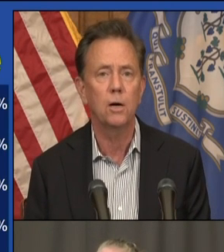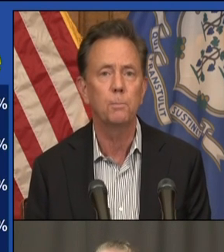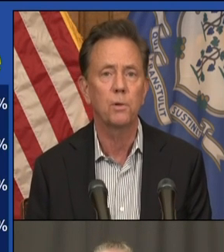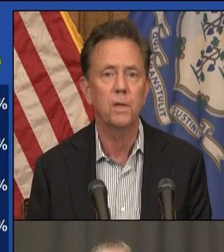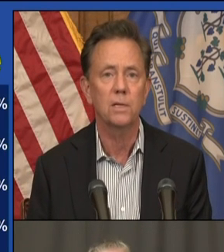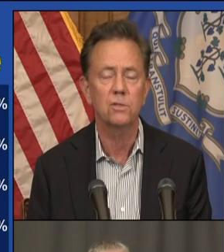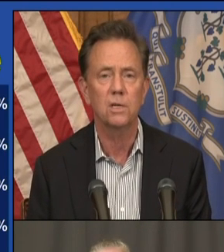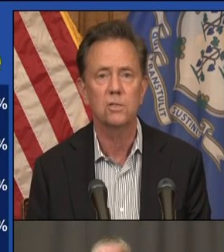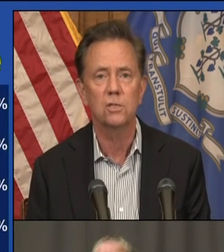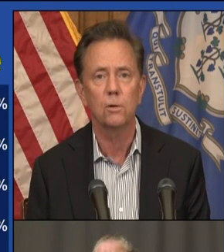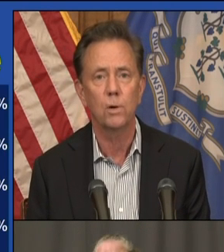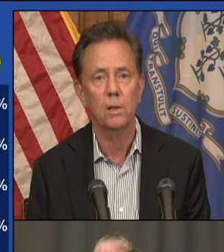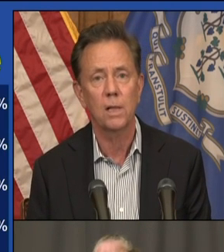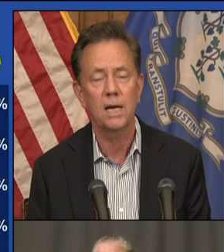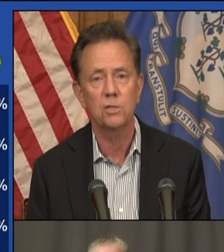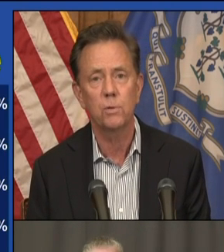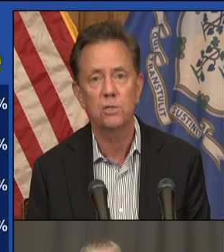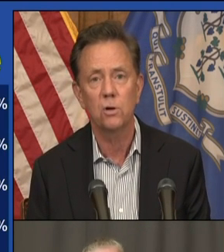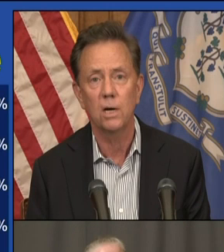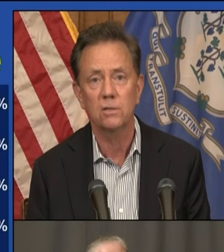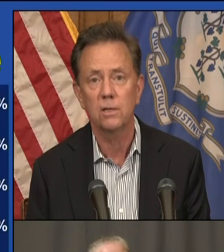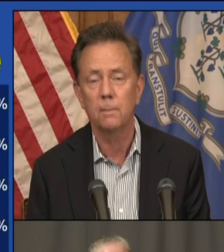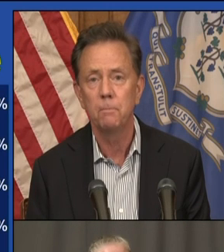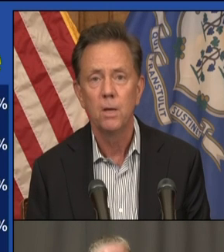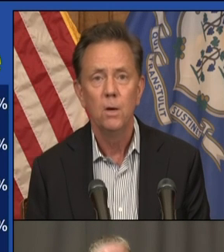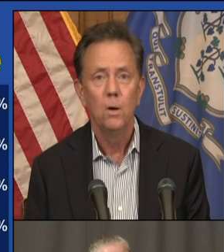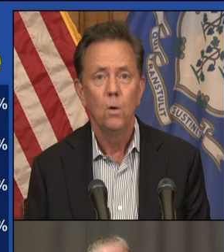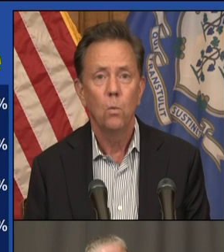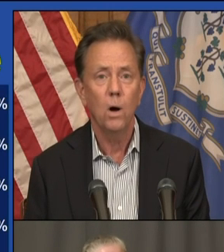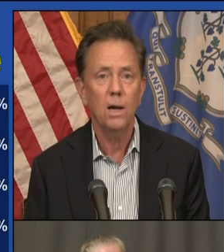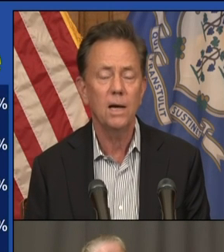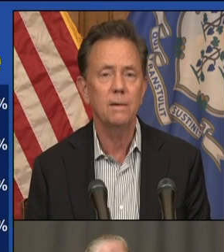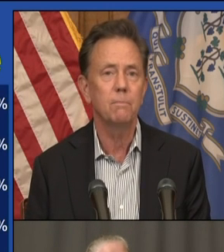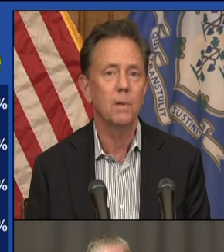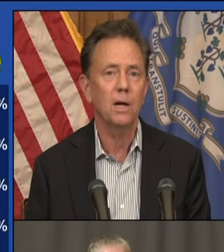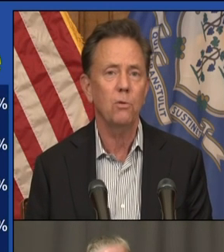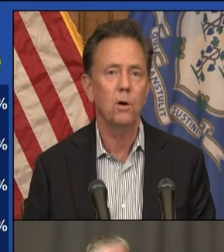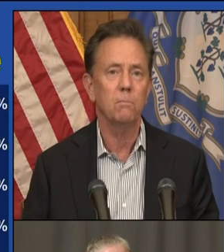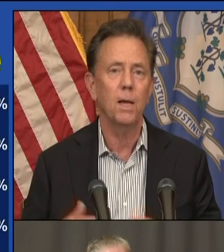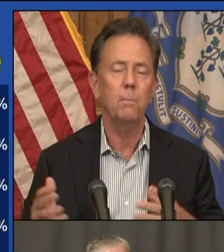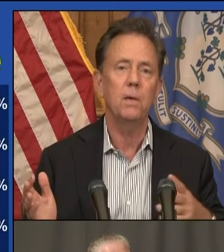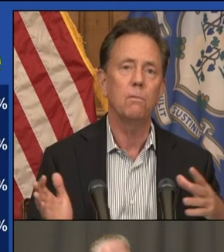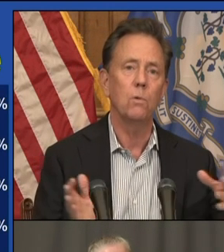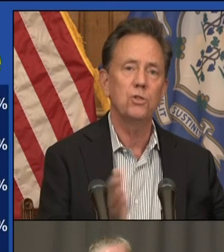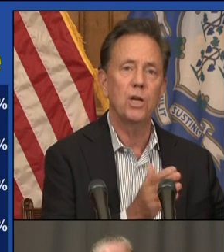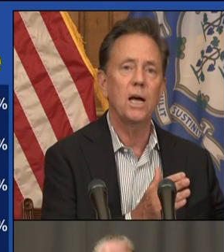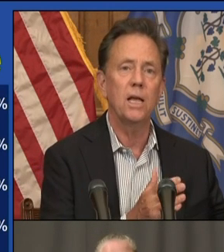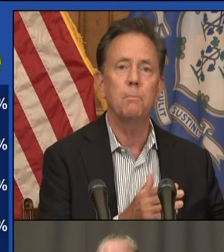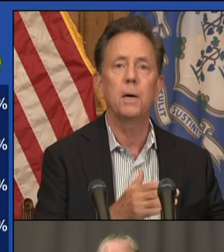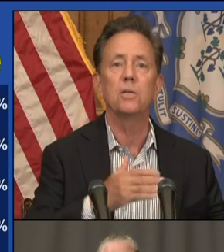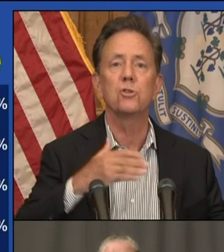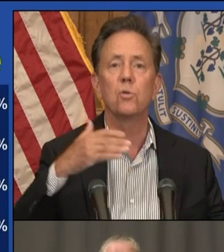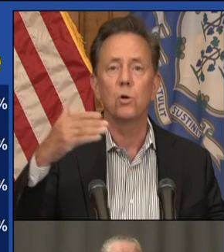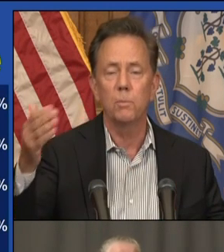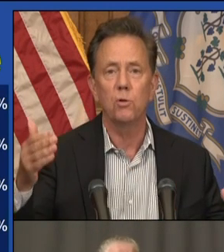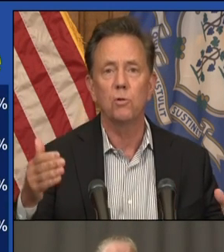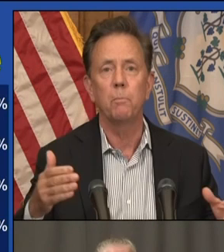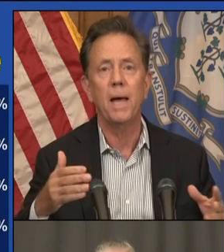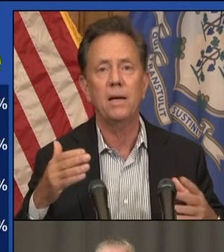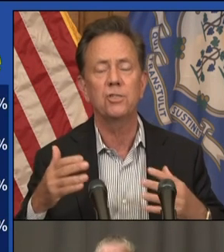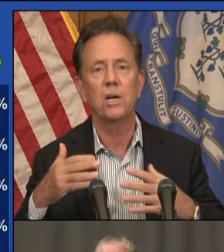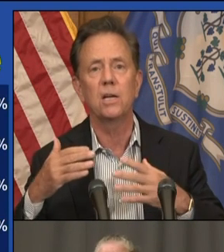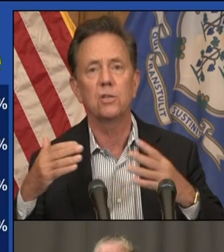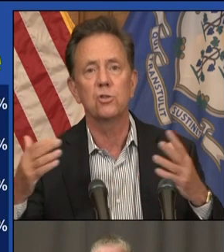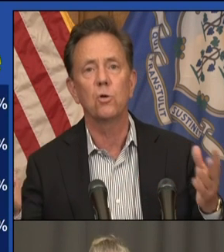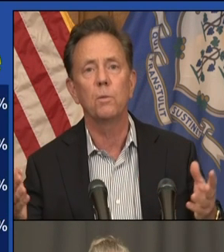by a couple of things since last we talked. One, I thought maybe once you got hit by the storm, your